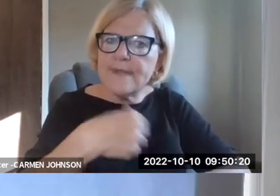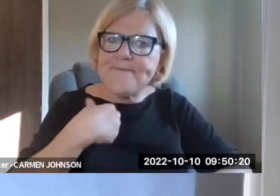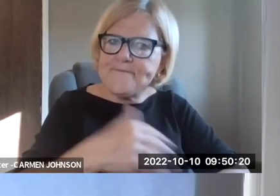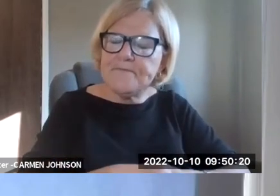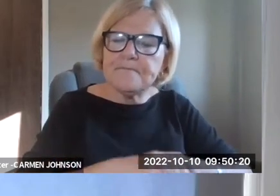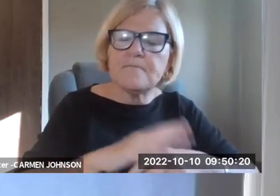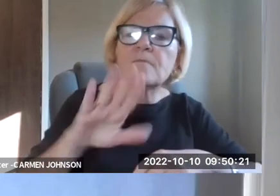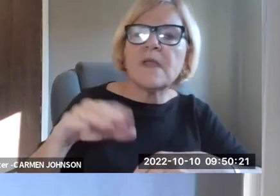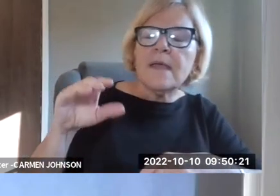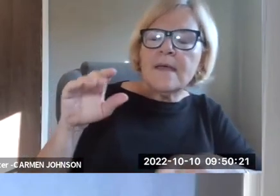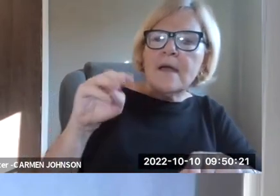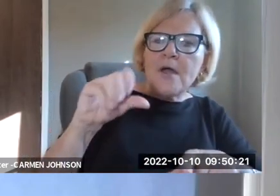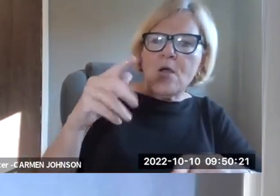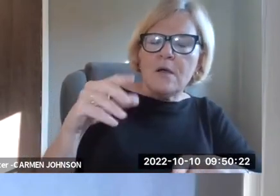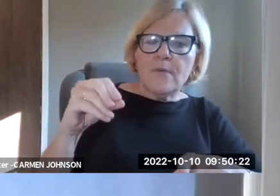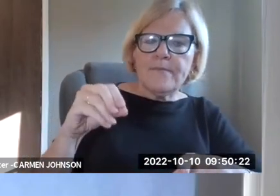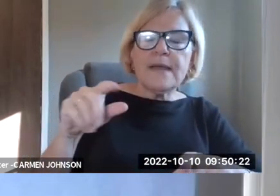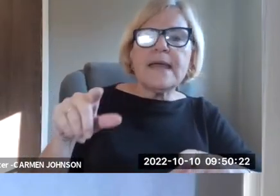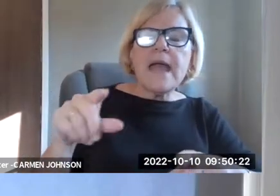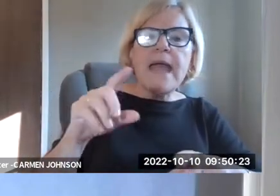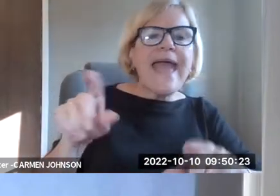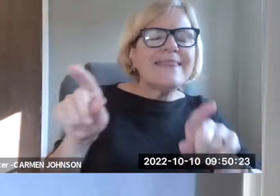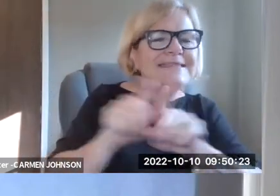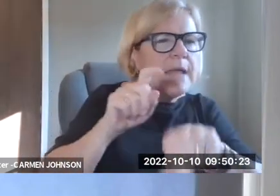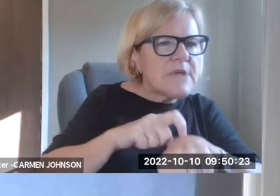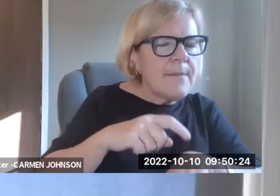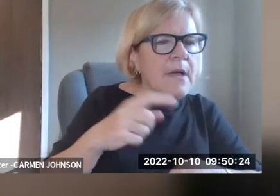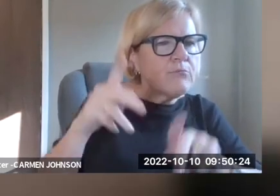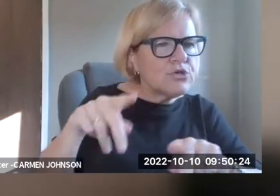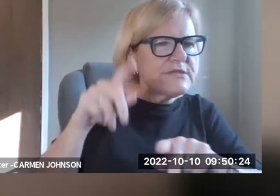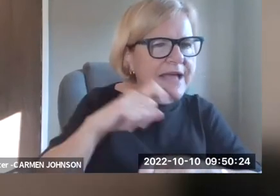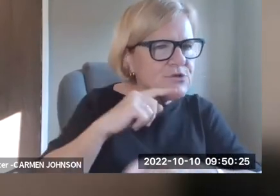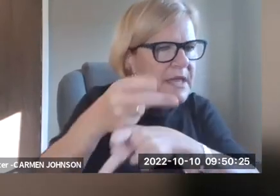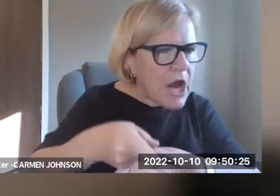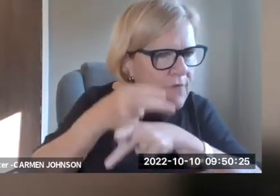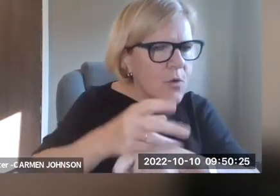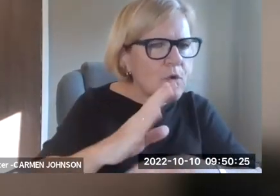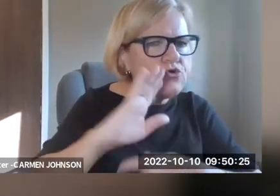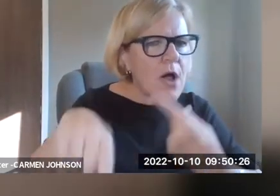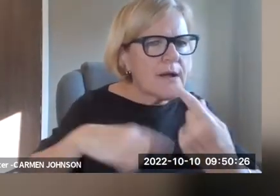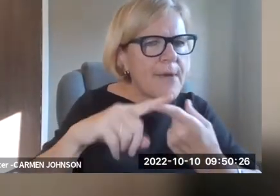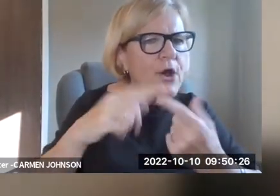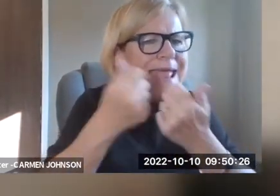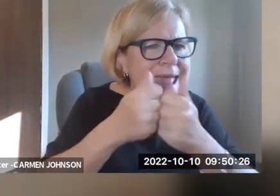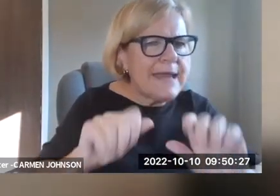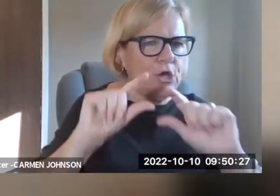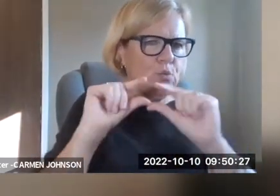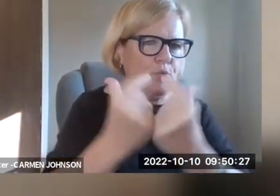right there in the white paper, another huge service that the white paper does. Right. Oh, let me just say one thing. At